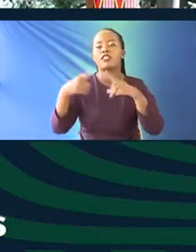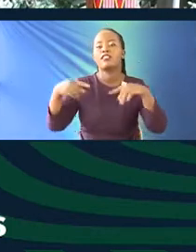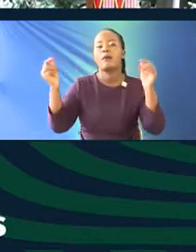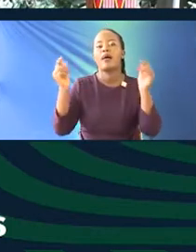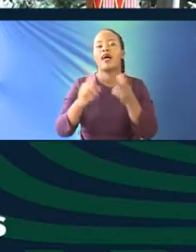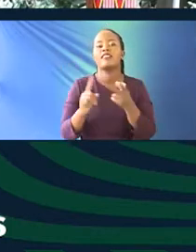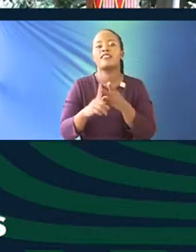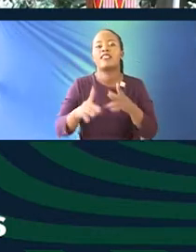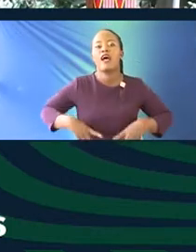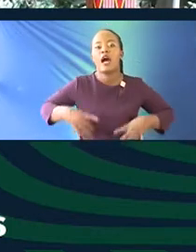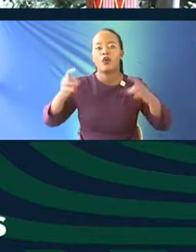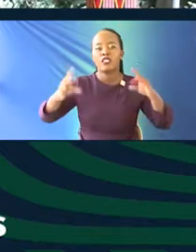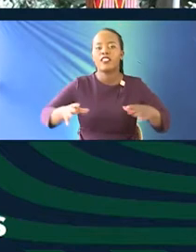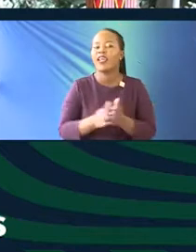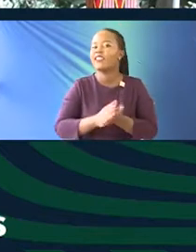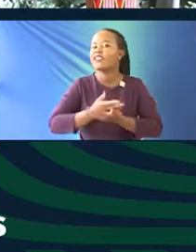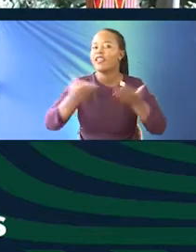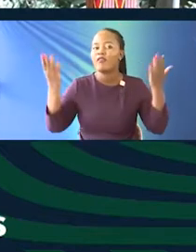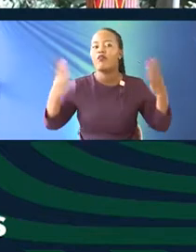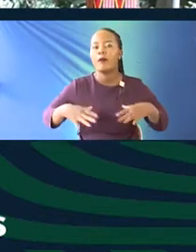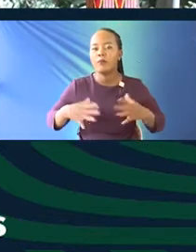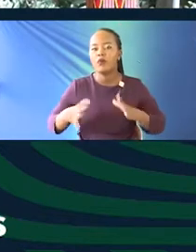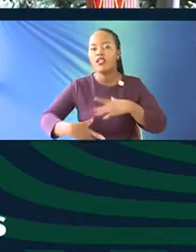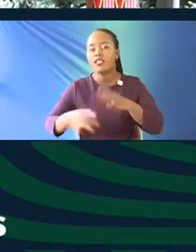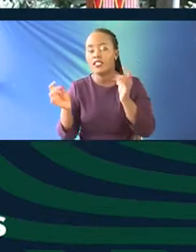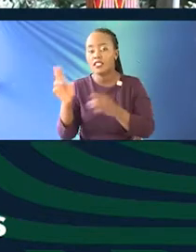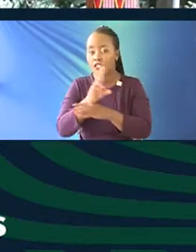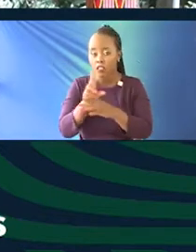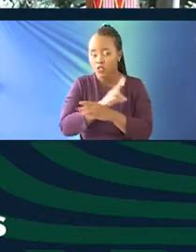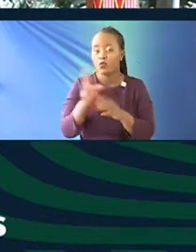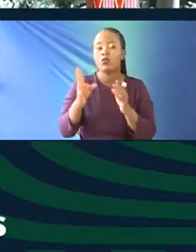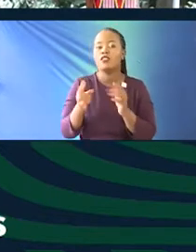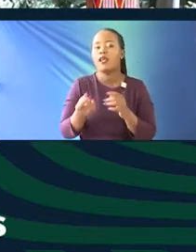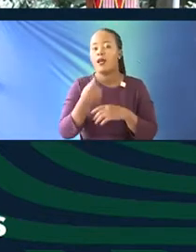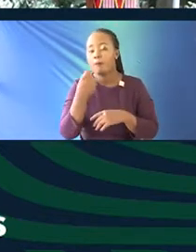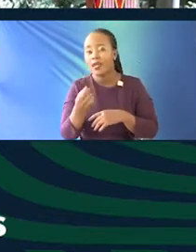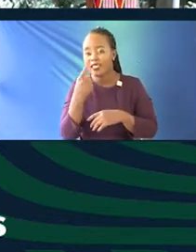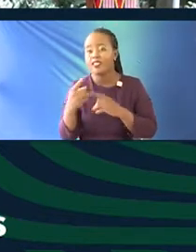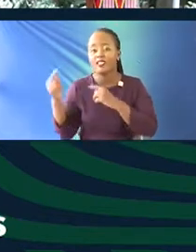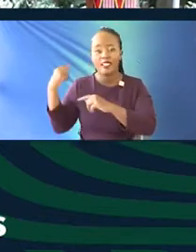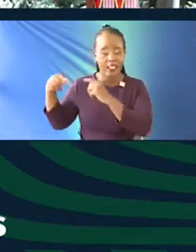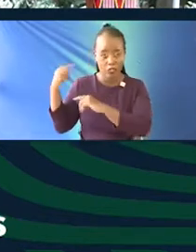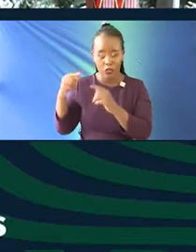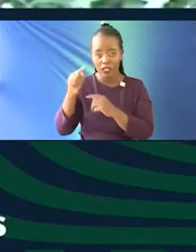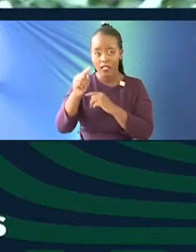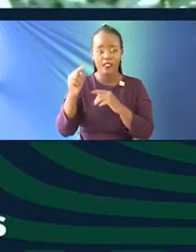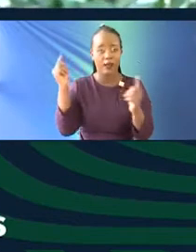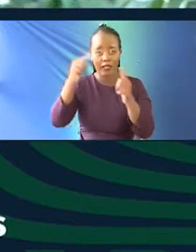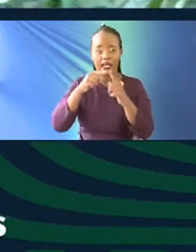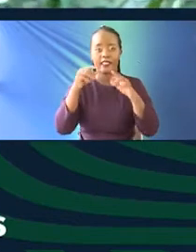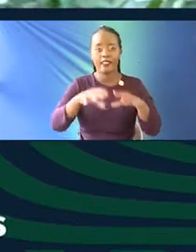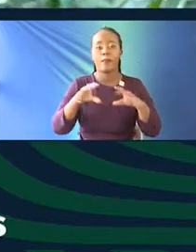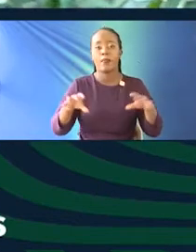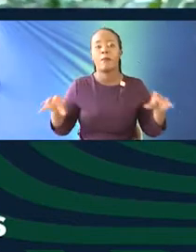that people are interested in using natural alternative medicine, that is our target market. And in a sense, when we talk about the young